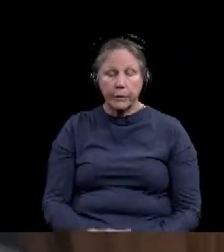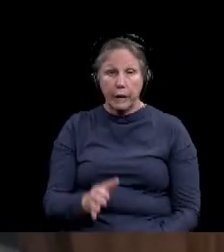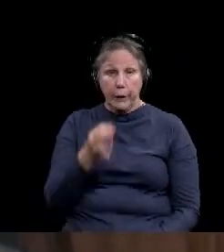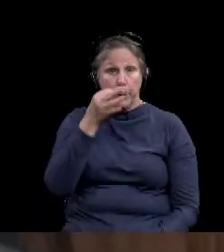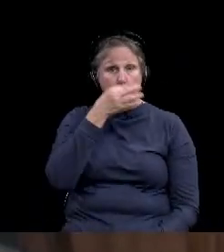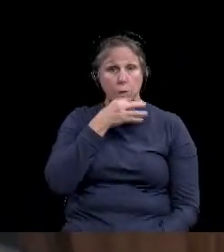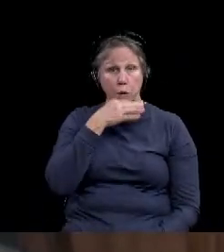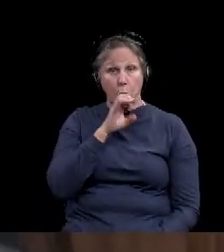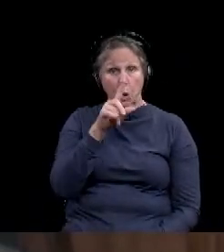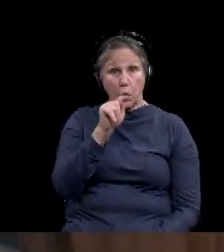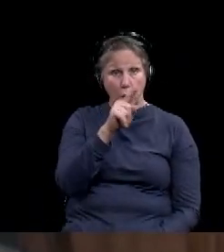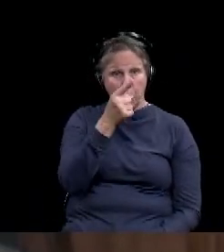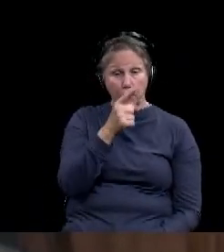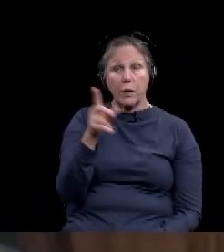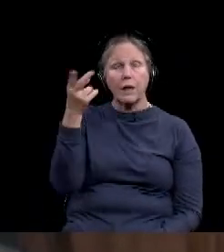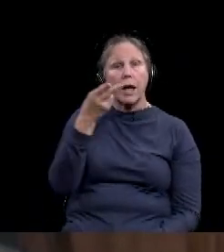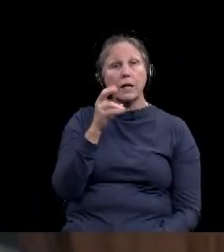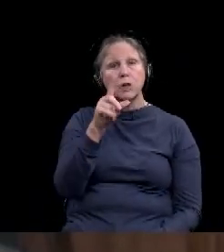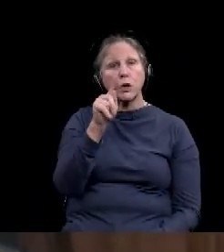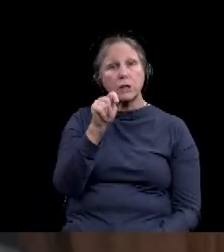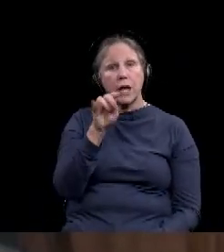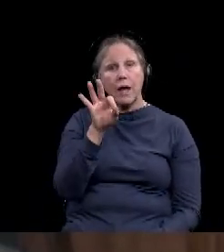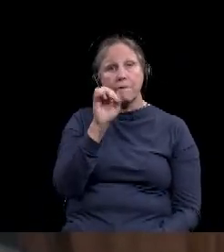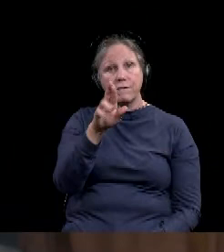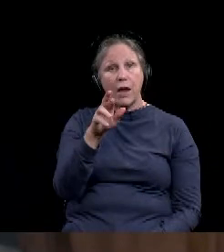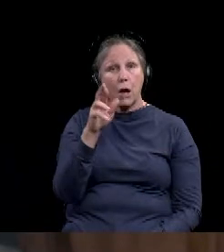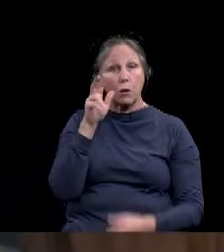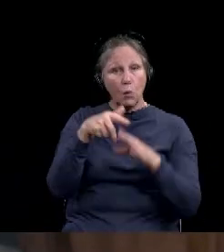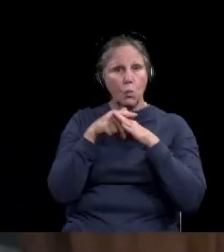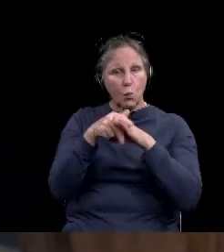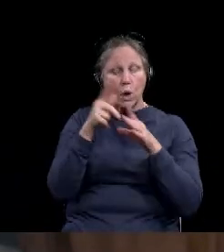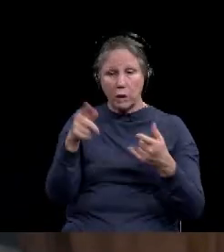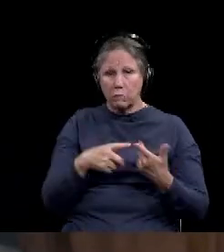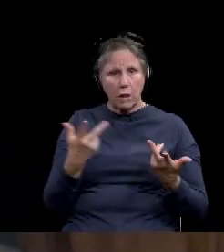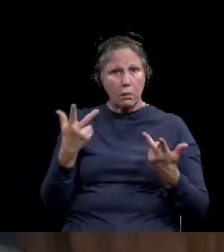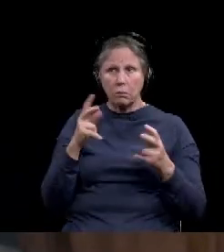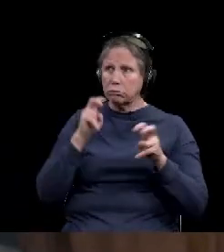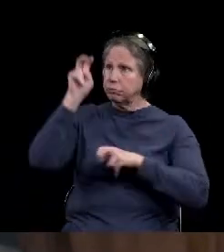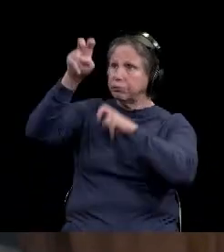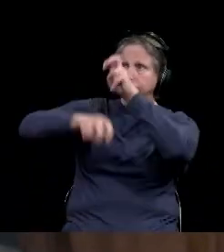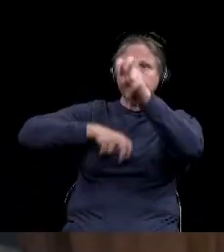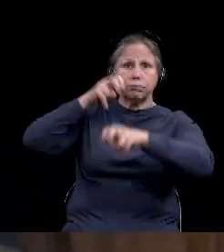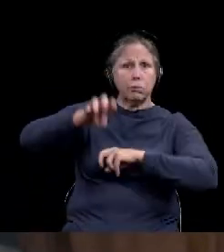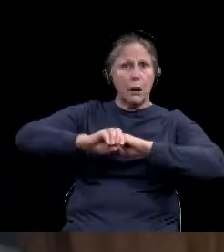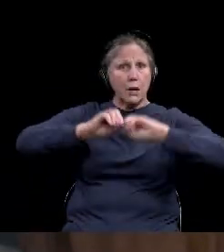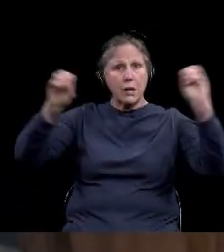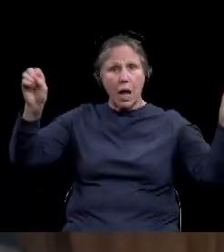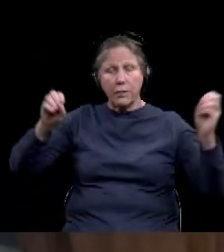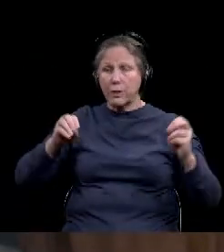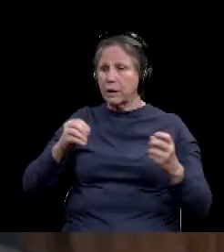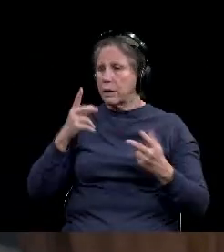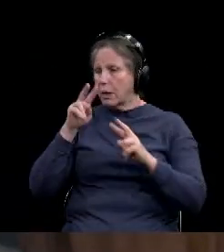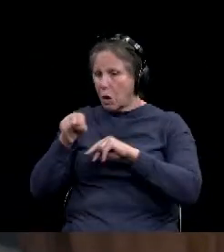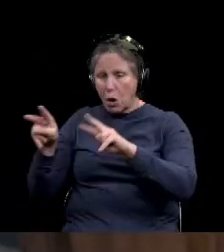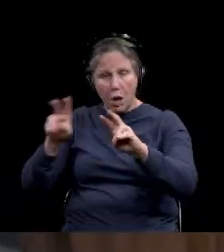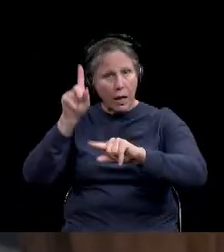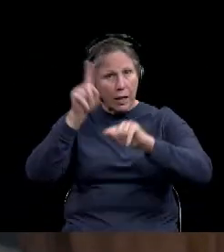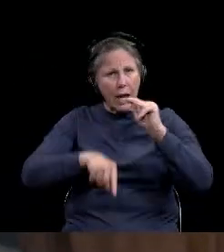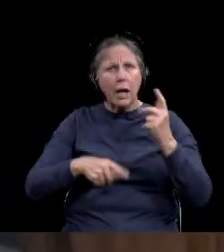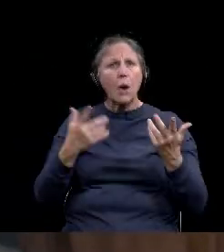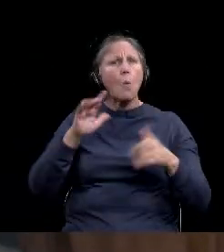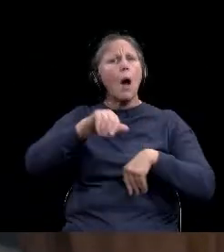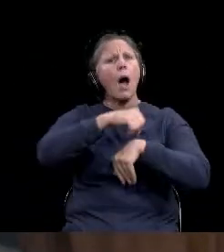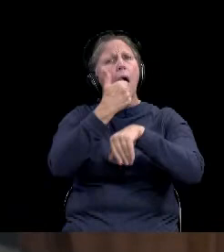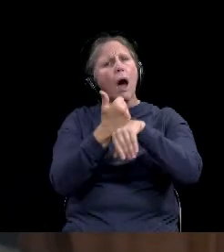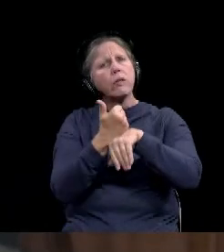starting October the 1st through the 18th with no carnival rise and very limited attractions. What other precautions will be in